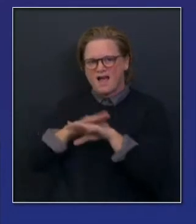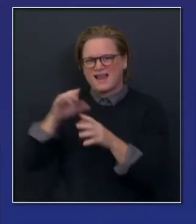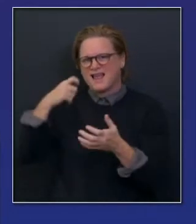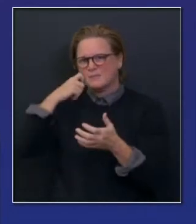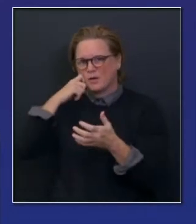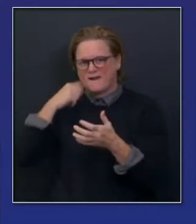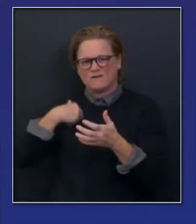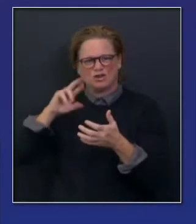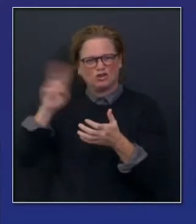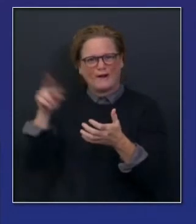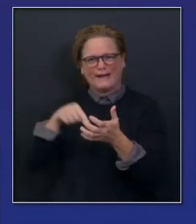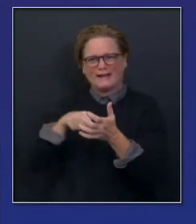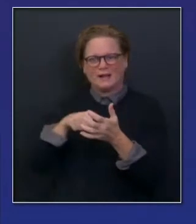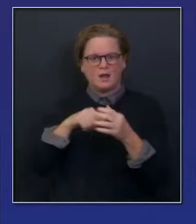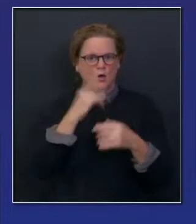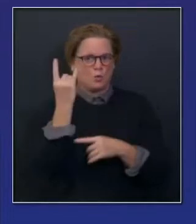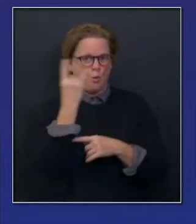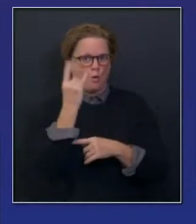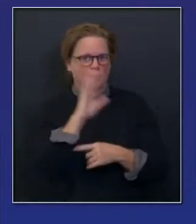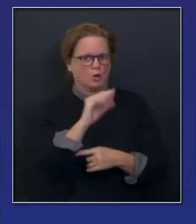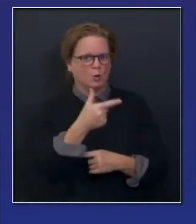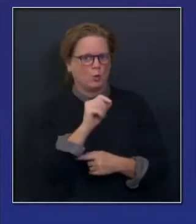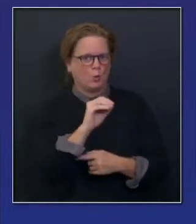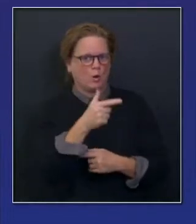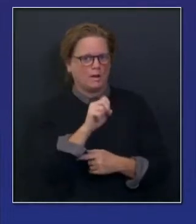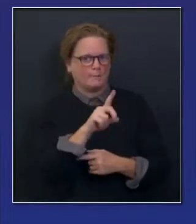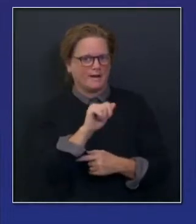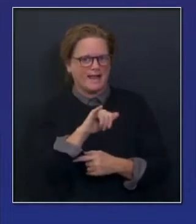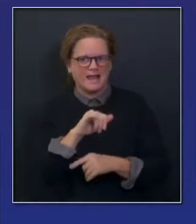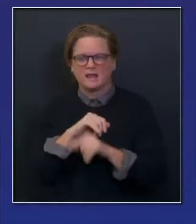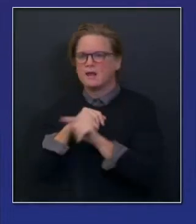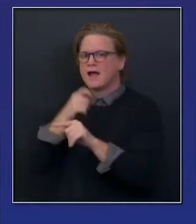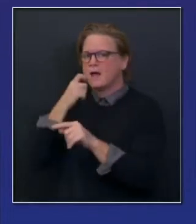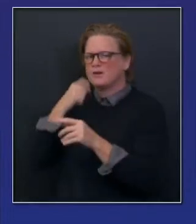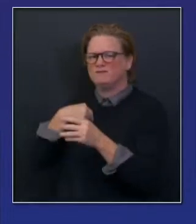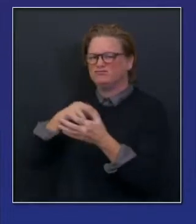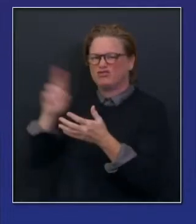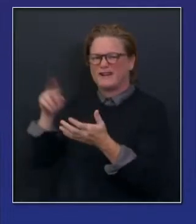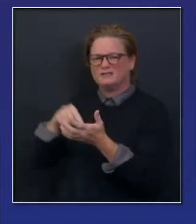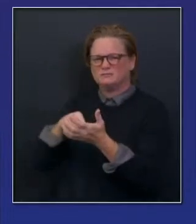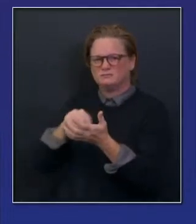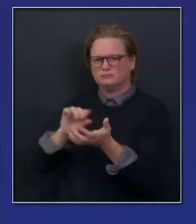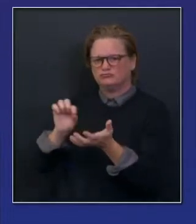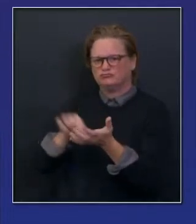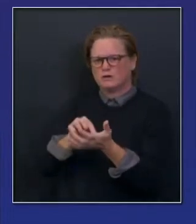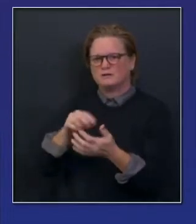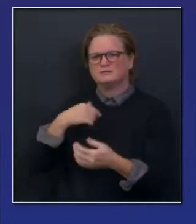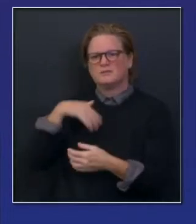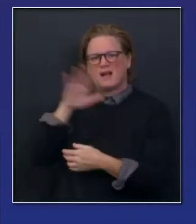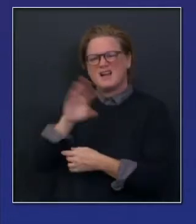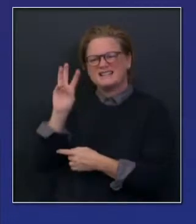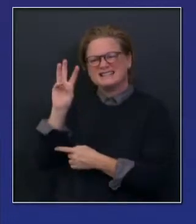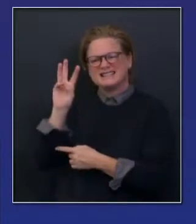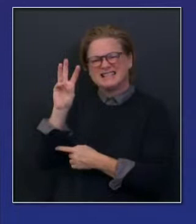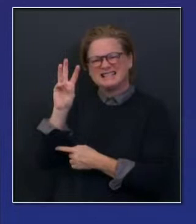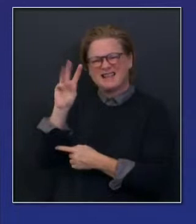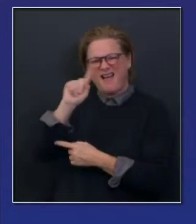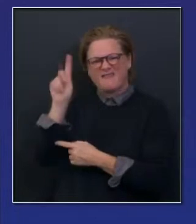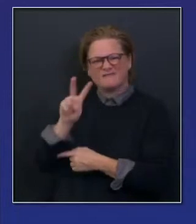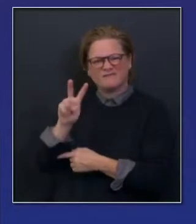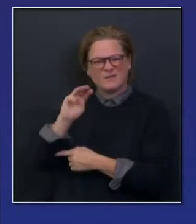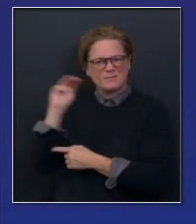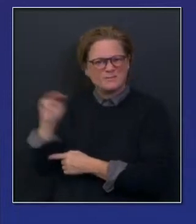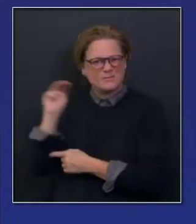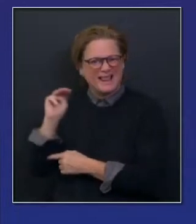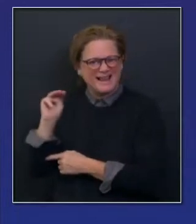Notify. Again, launched last Thursday. Six and a half million people have activated so far, which is not bad. Though it would be nice if we can double